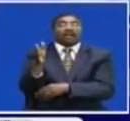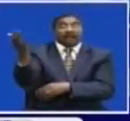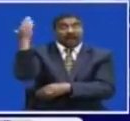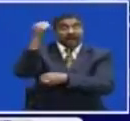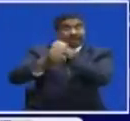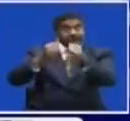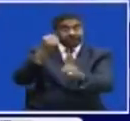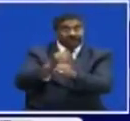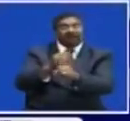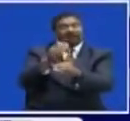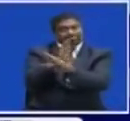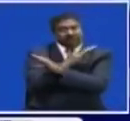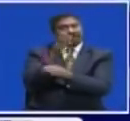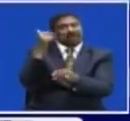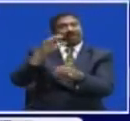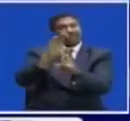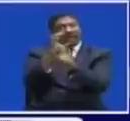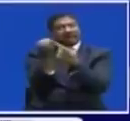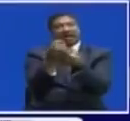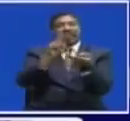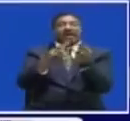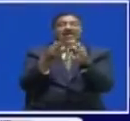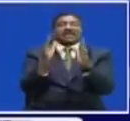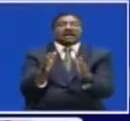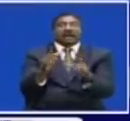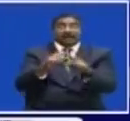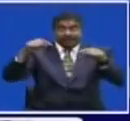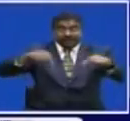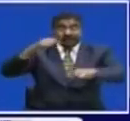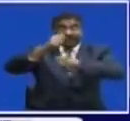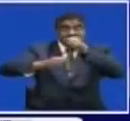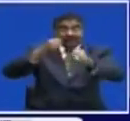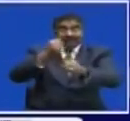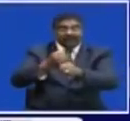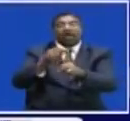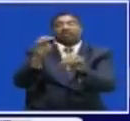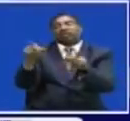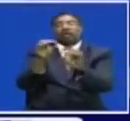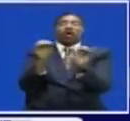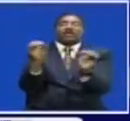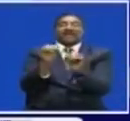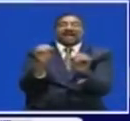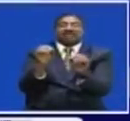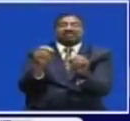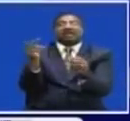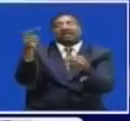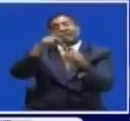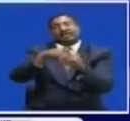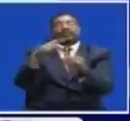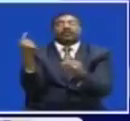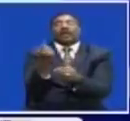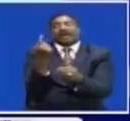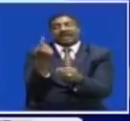was A cultural and event partner The country Has this year Reverted to being An ordinary But formidable participant